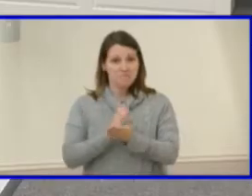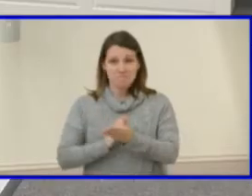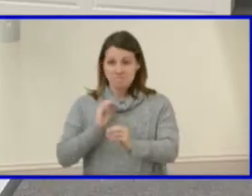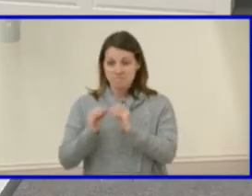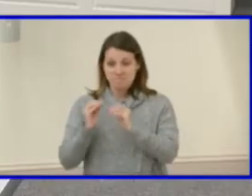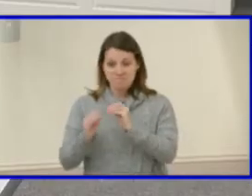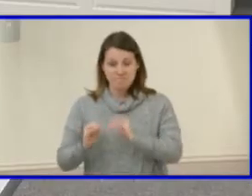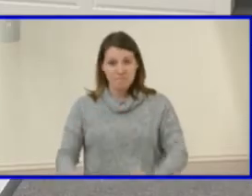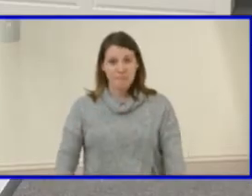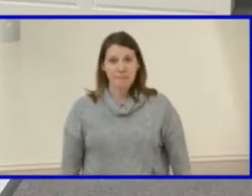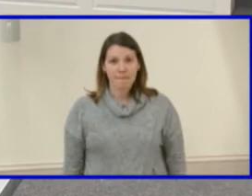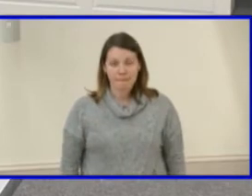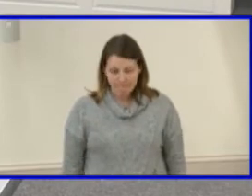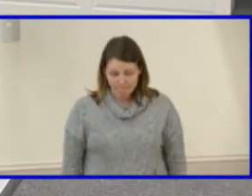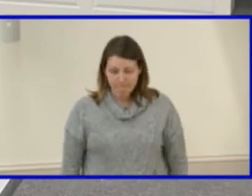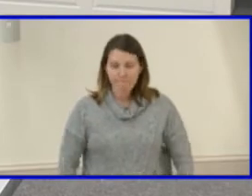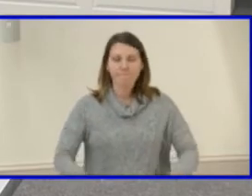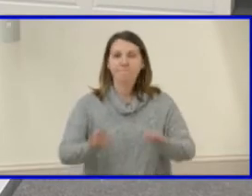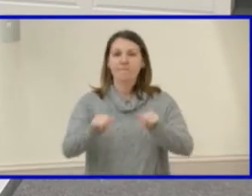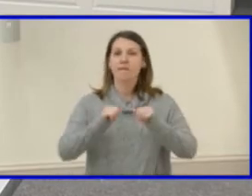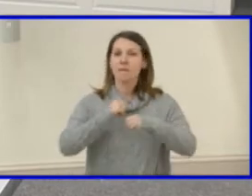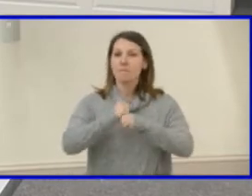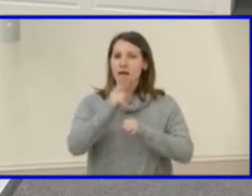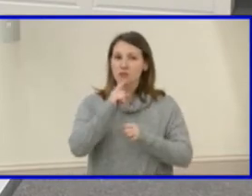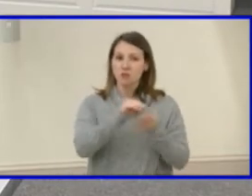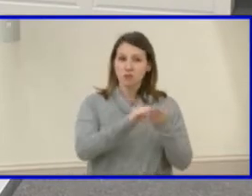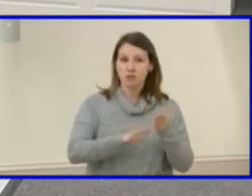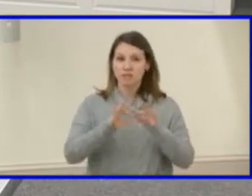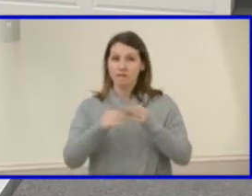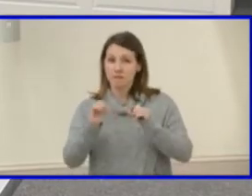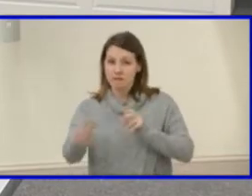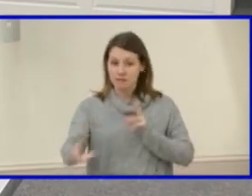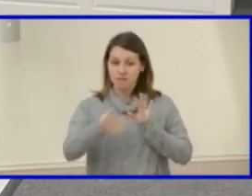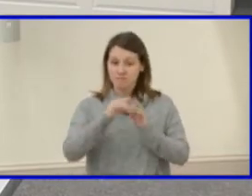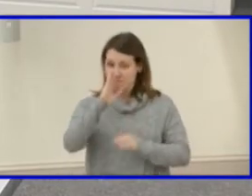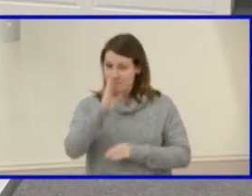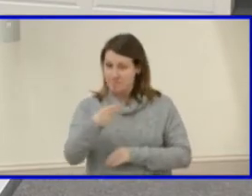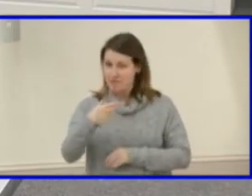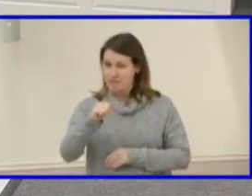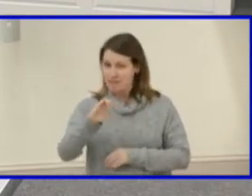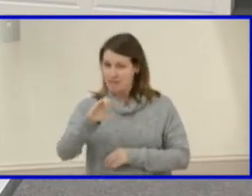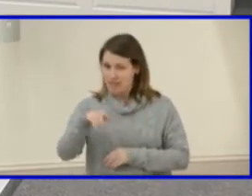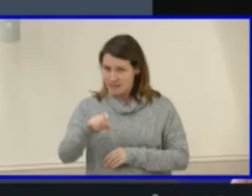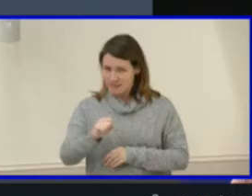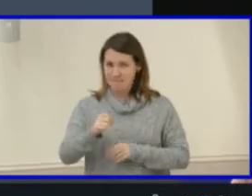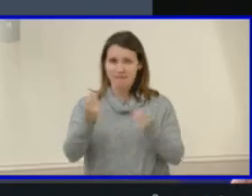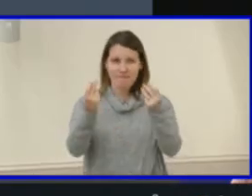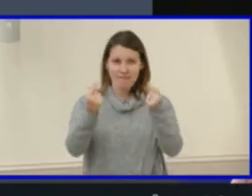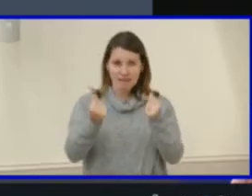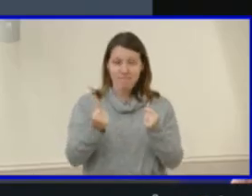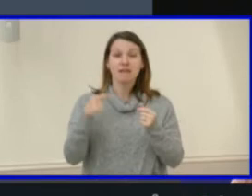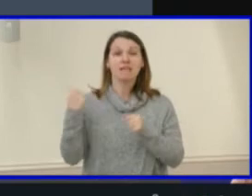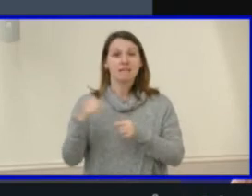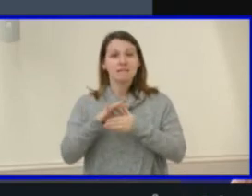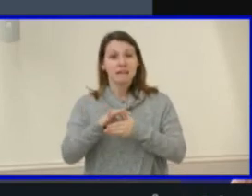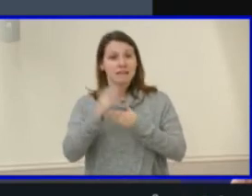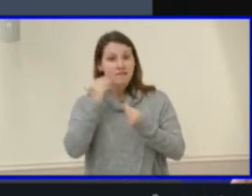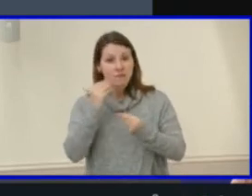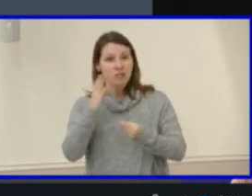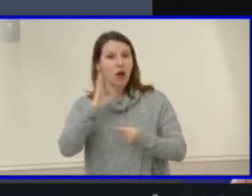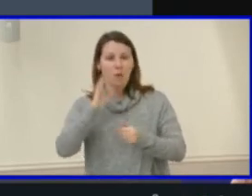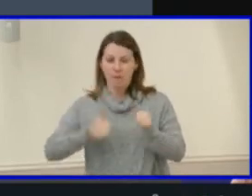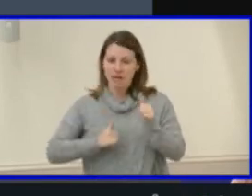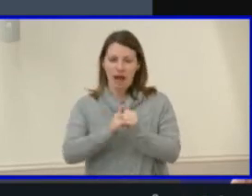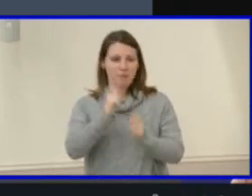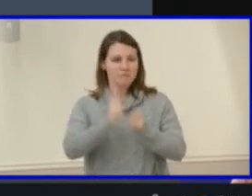And to ensure that students and families are able to connect directly with HCPS staff quickly and easily, contact information was updated for